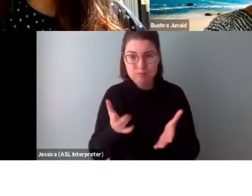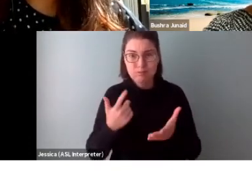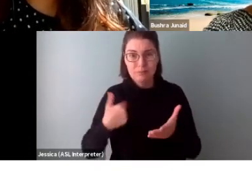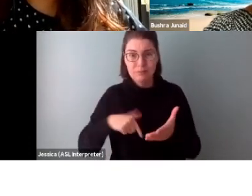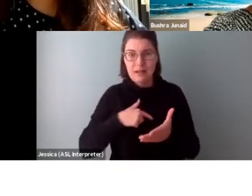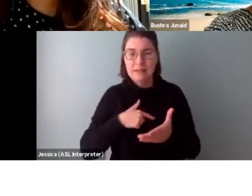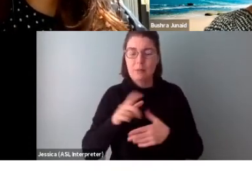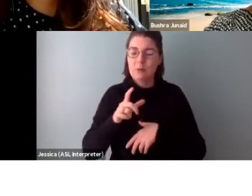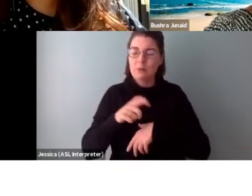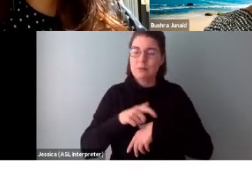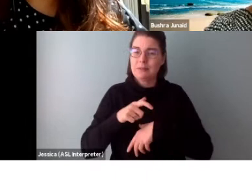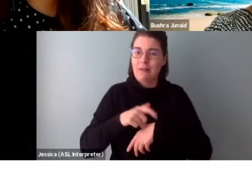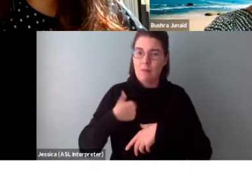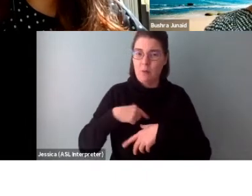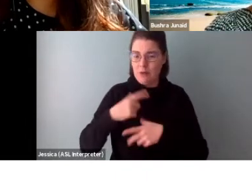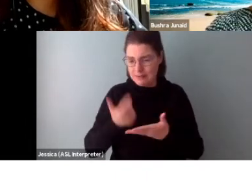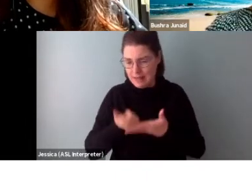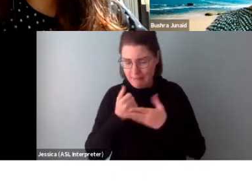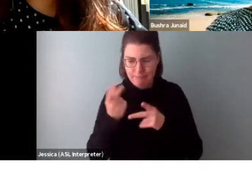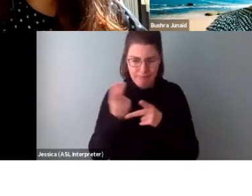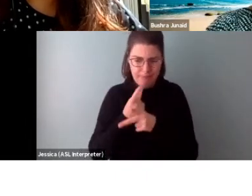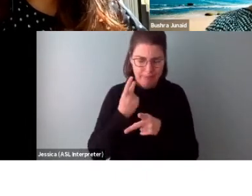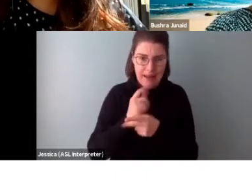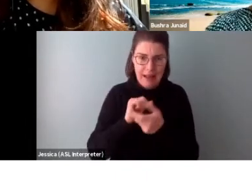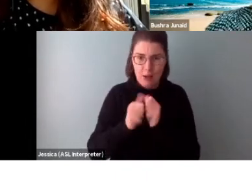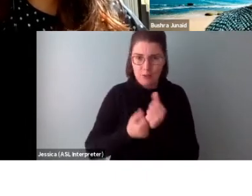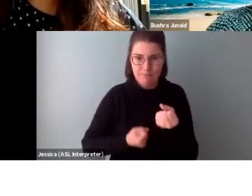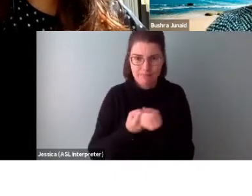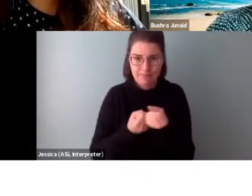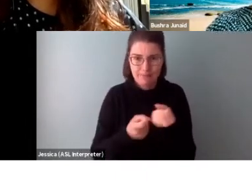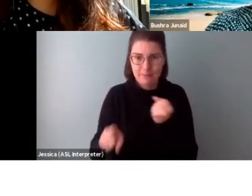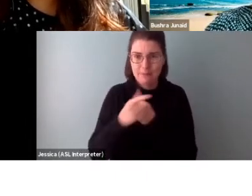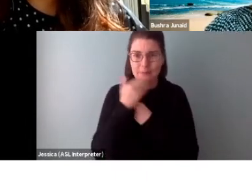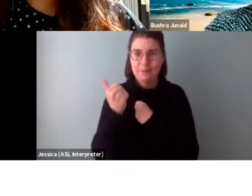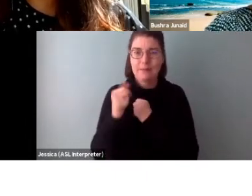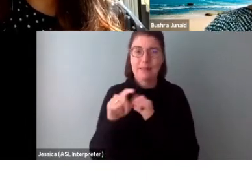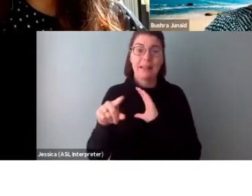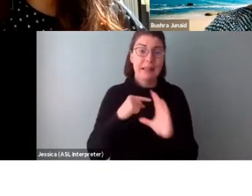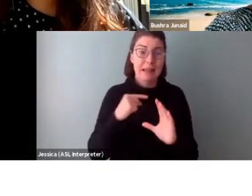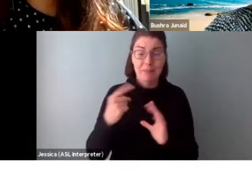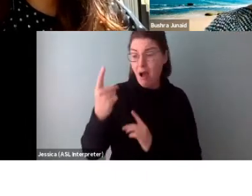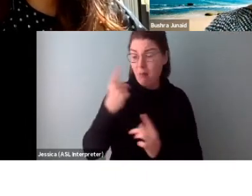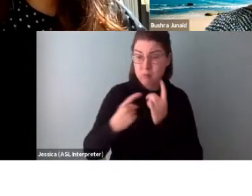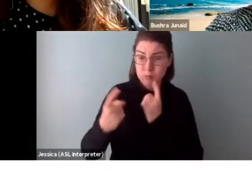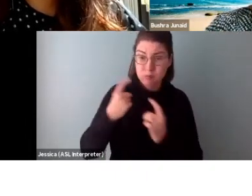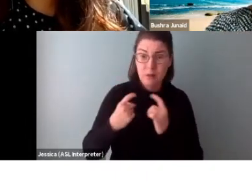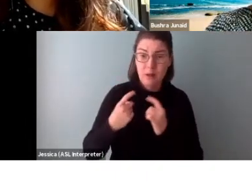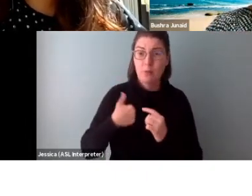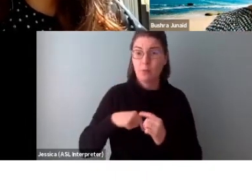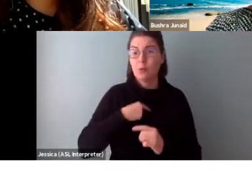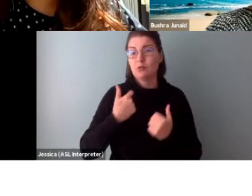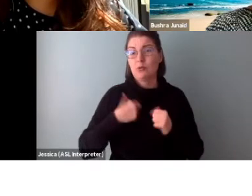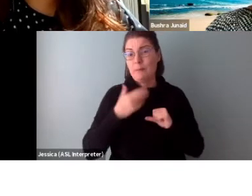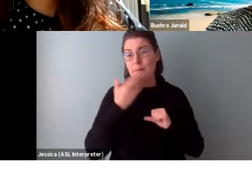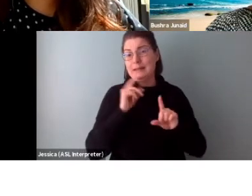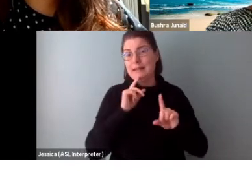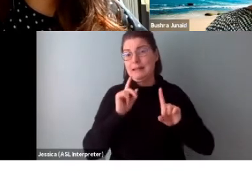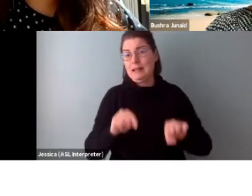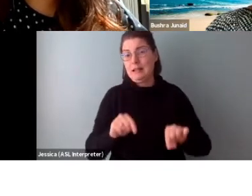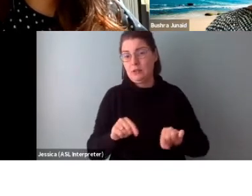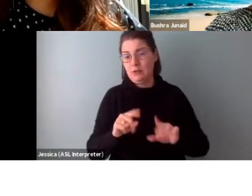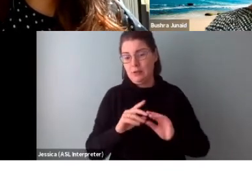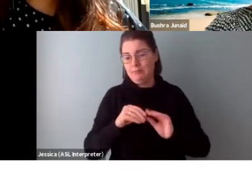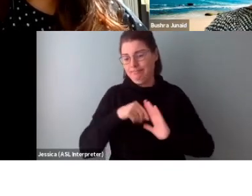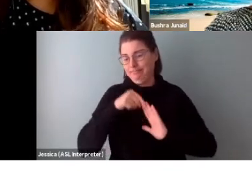us some time to be able to do so to assist you. Email us your questions and we'll do our best to answer them